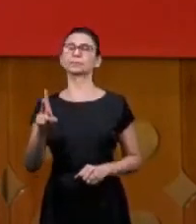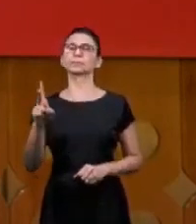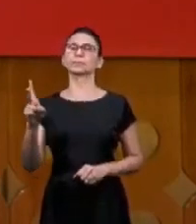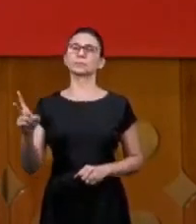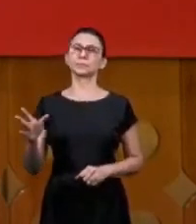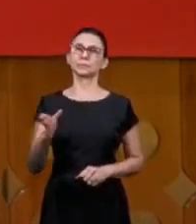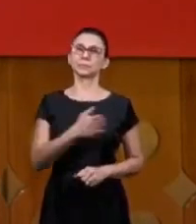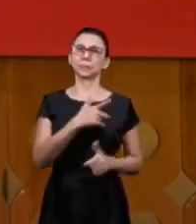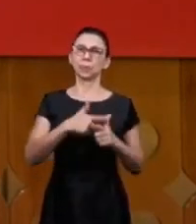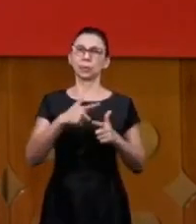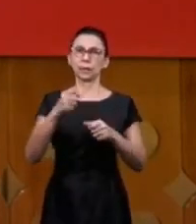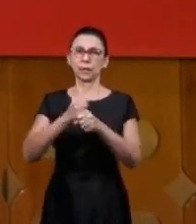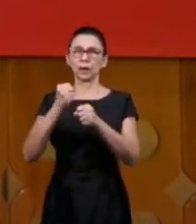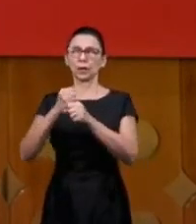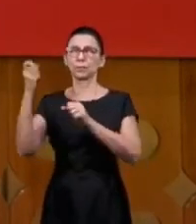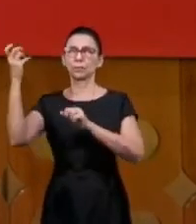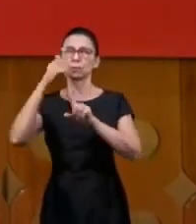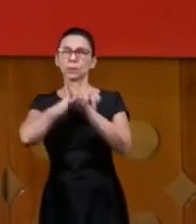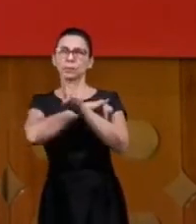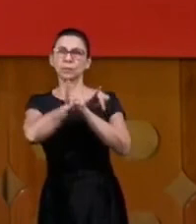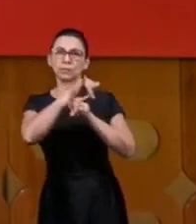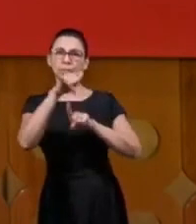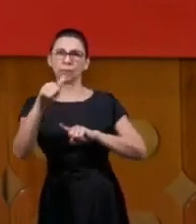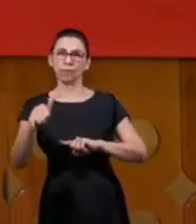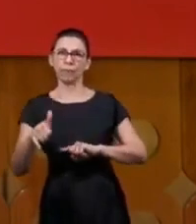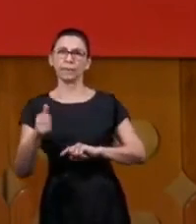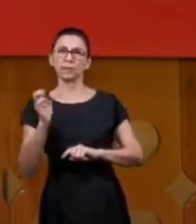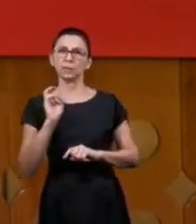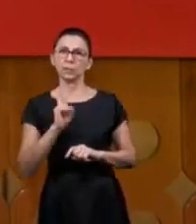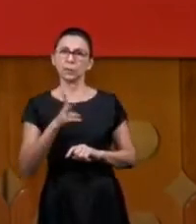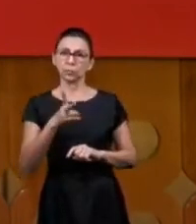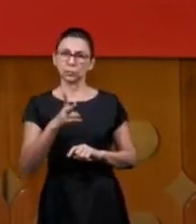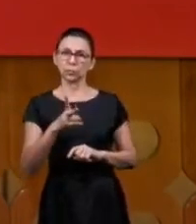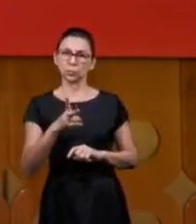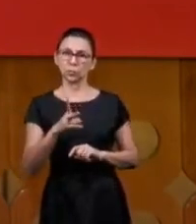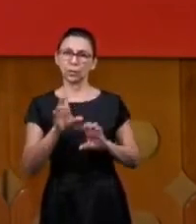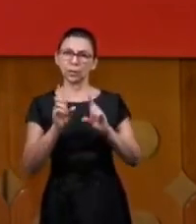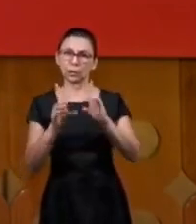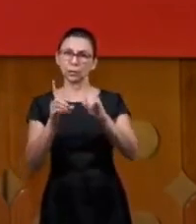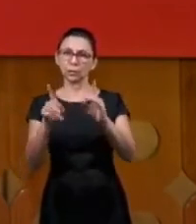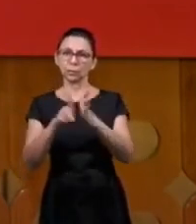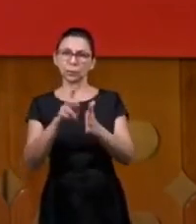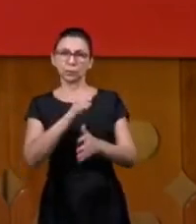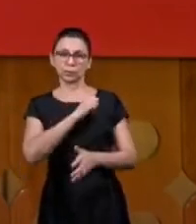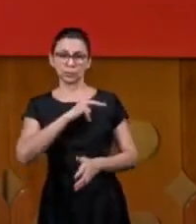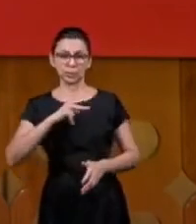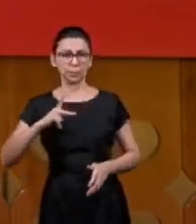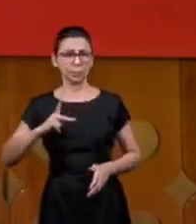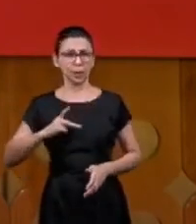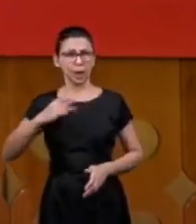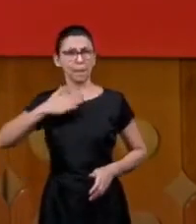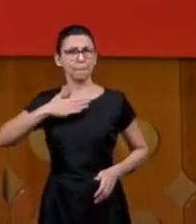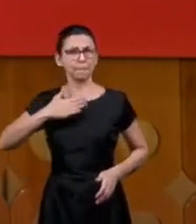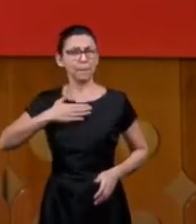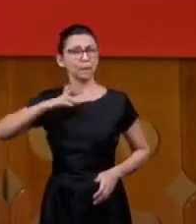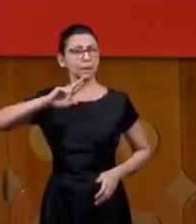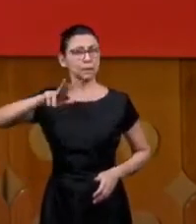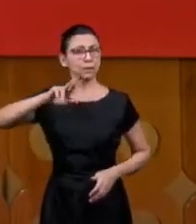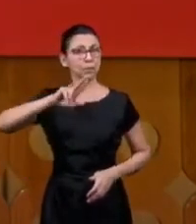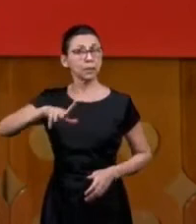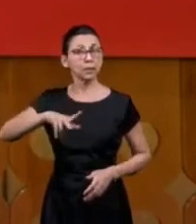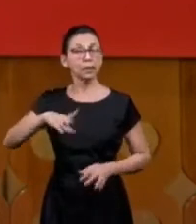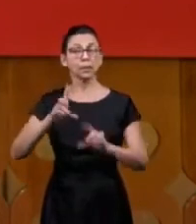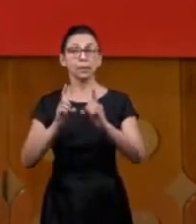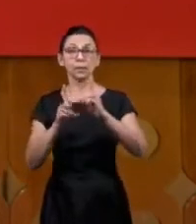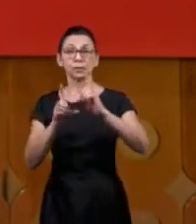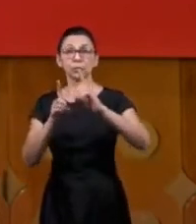and they and they remained in the doctrine of the apostles it's not of A B or C it's the doctrine